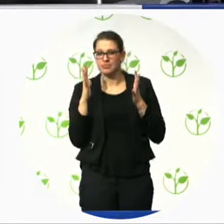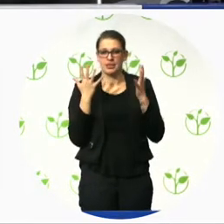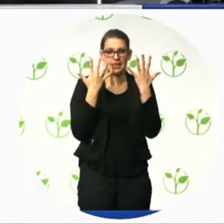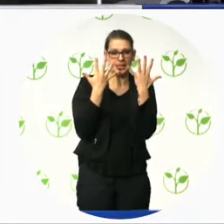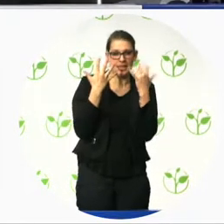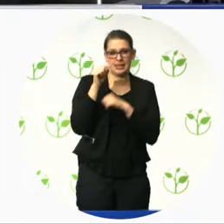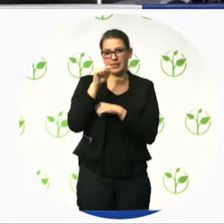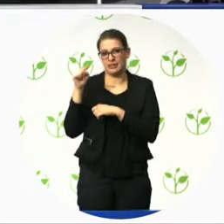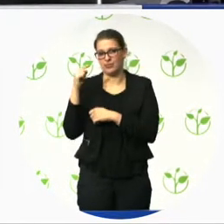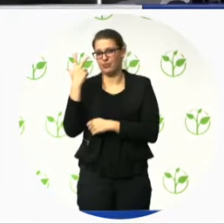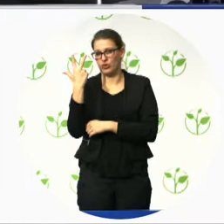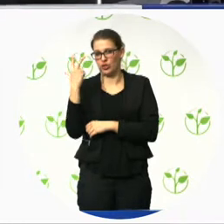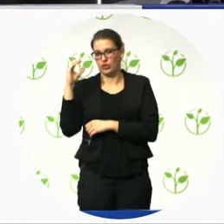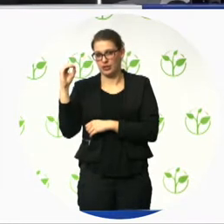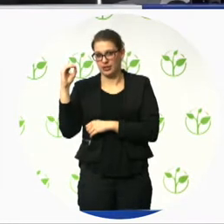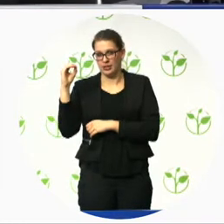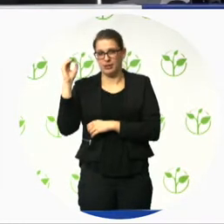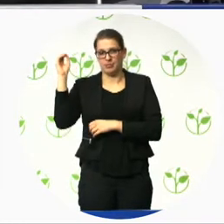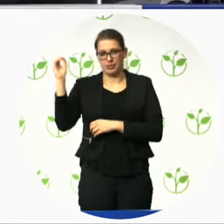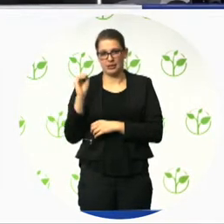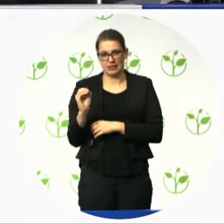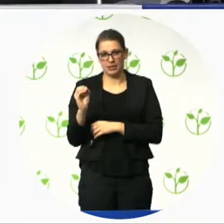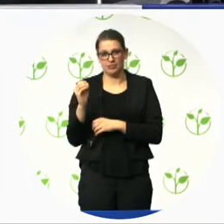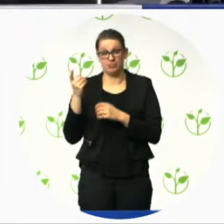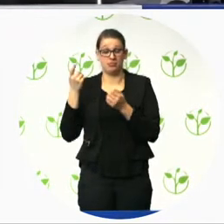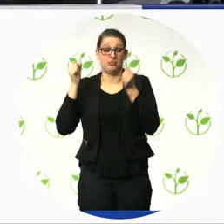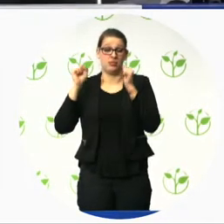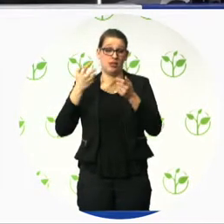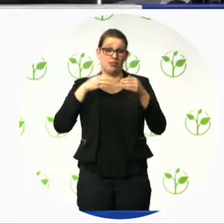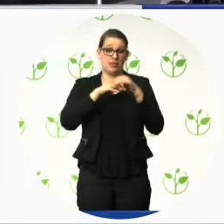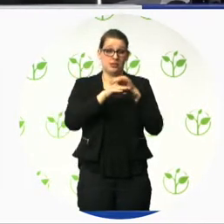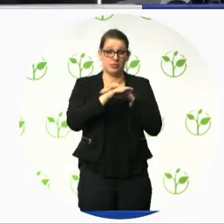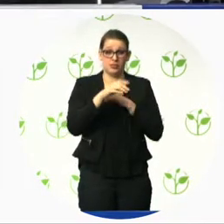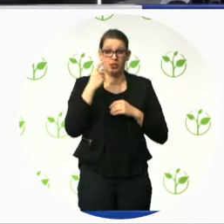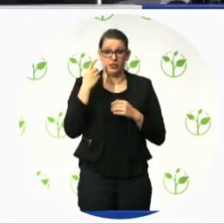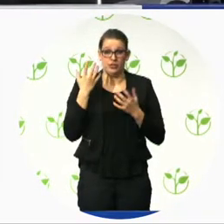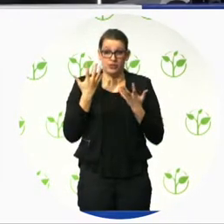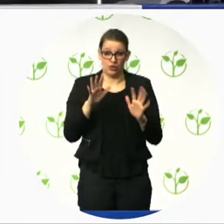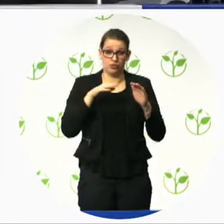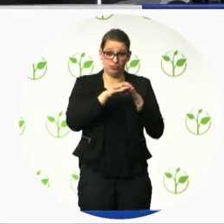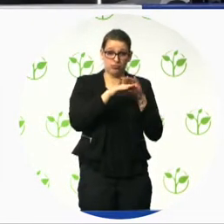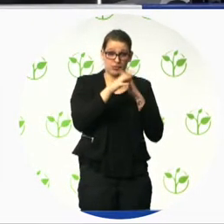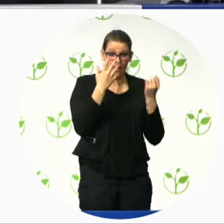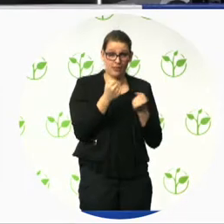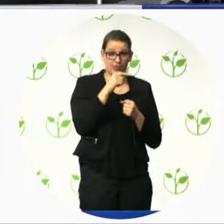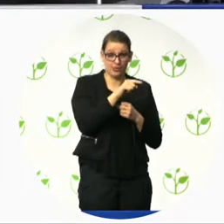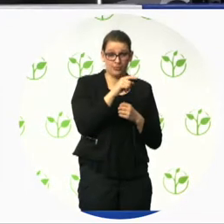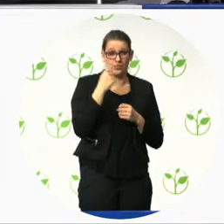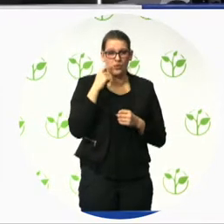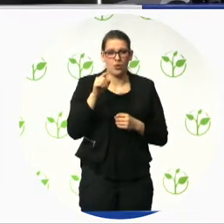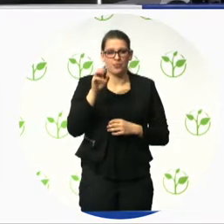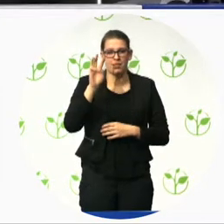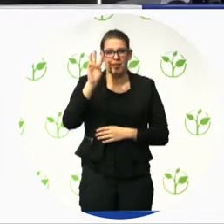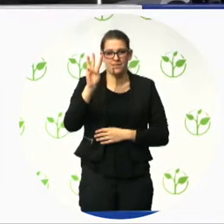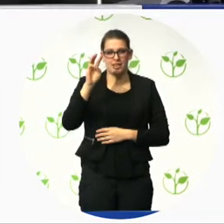of WCAG 2.0 AA compliant. The initial situation was that we